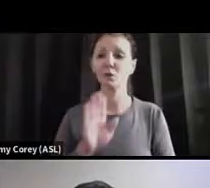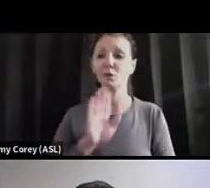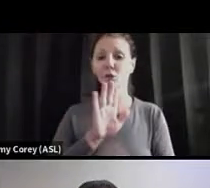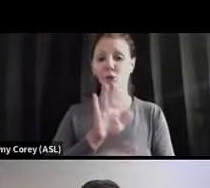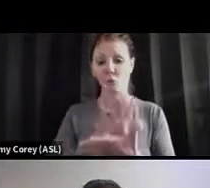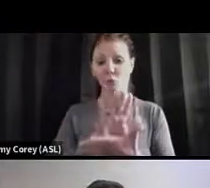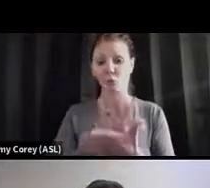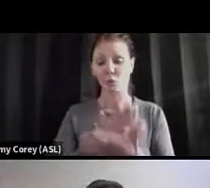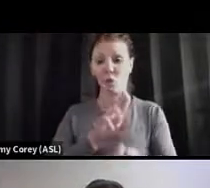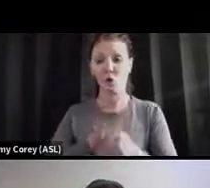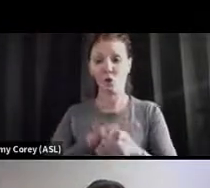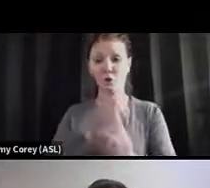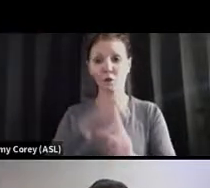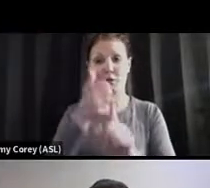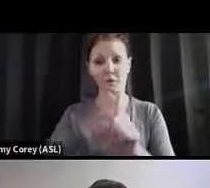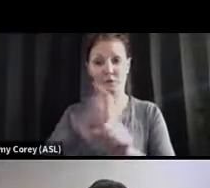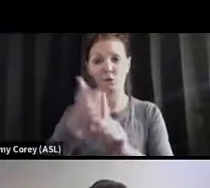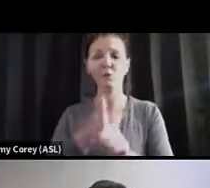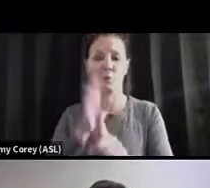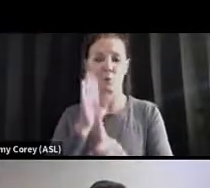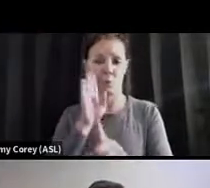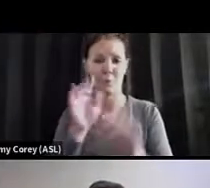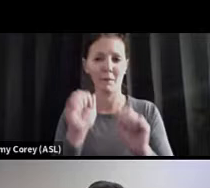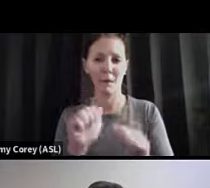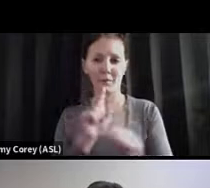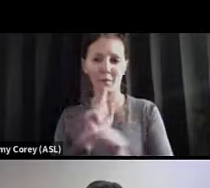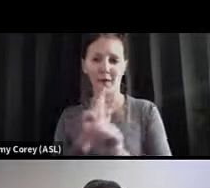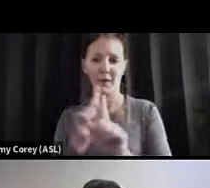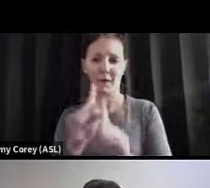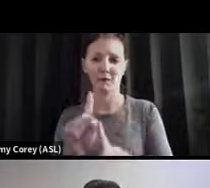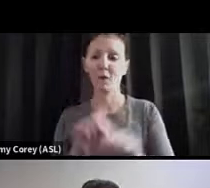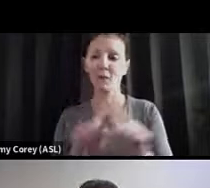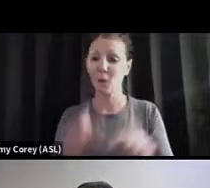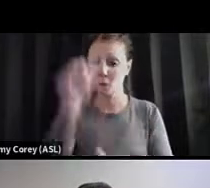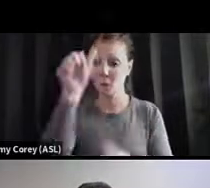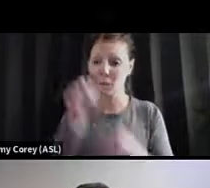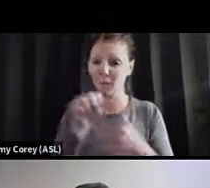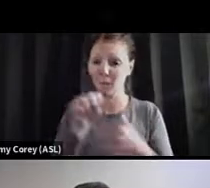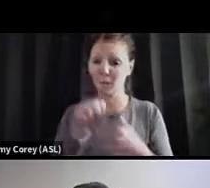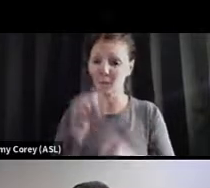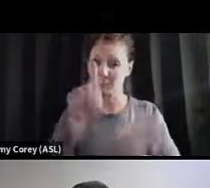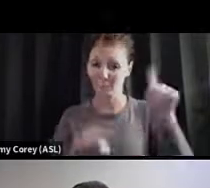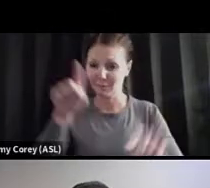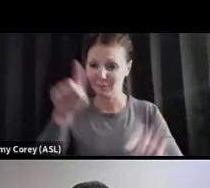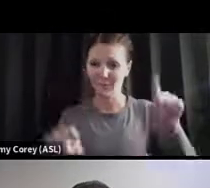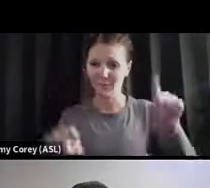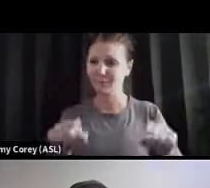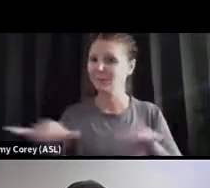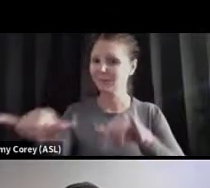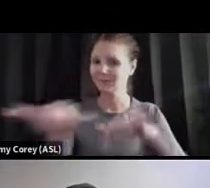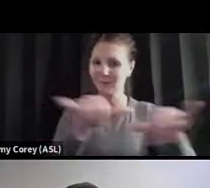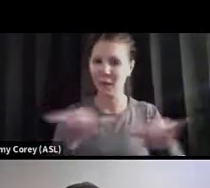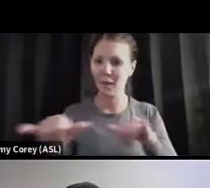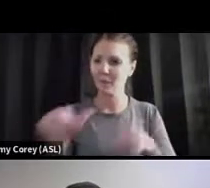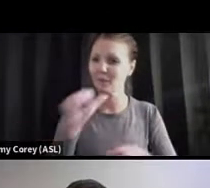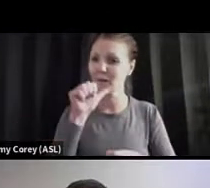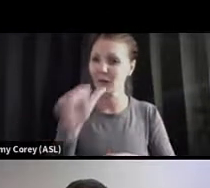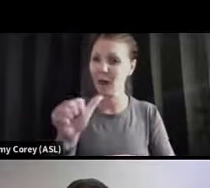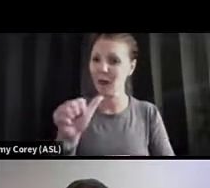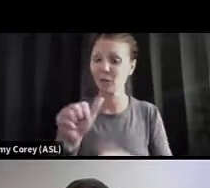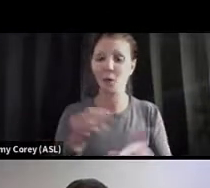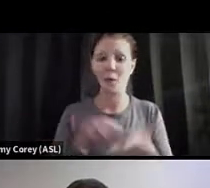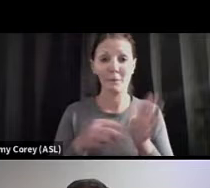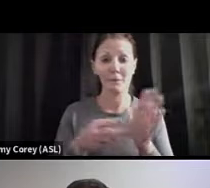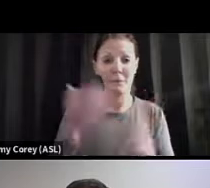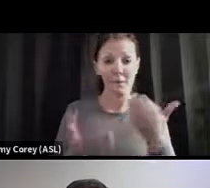able to. But once again, remember, there are differences and they're not, they're not all the same. So if you have kids that go to a magnet school,